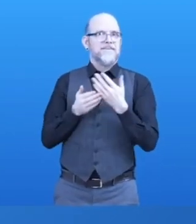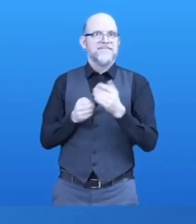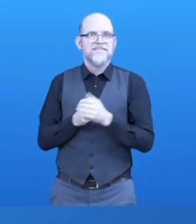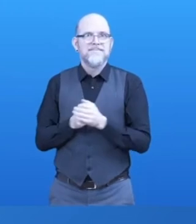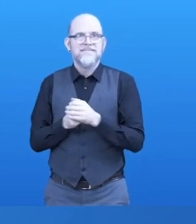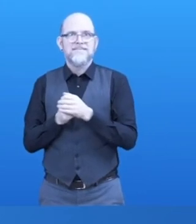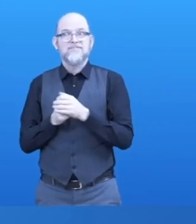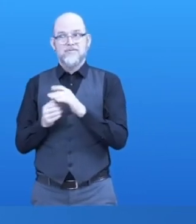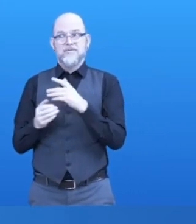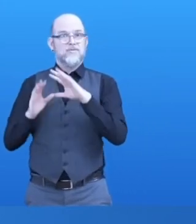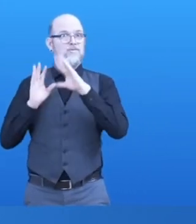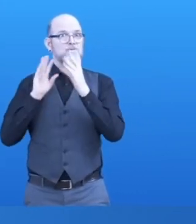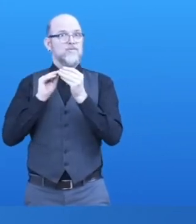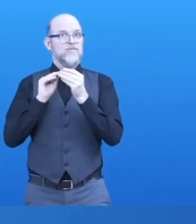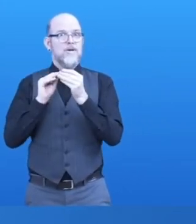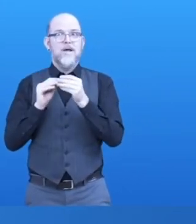rendered within the browser.